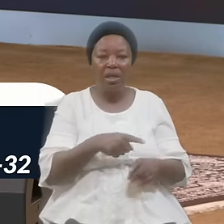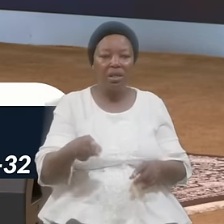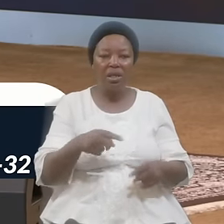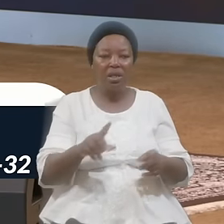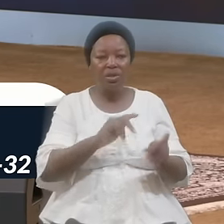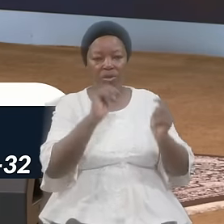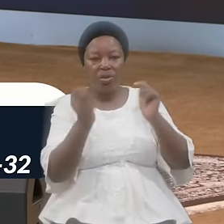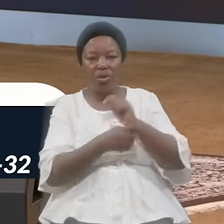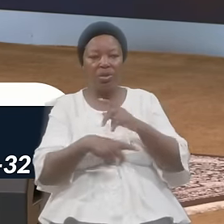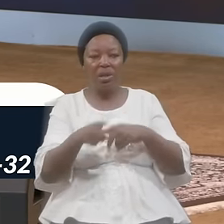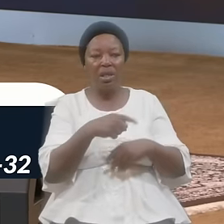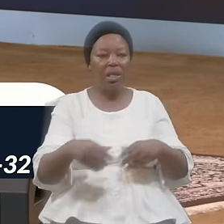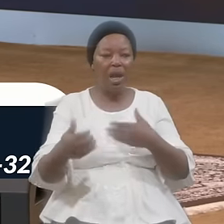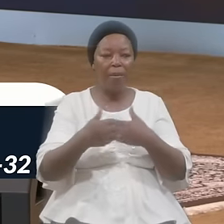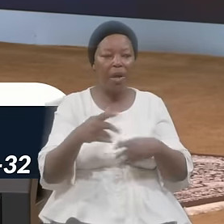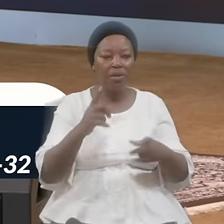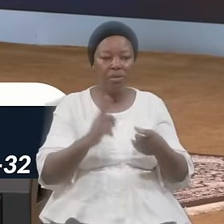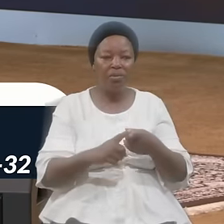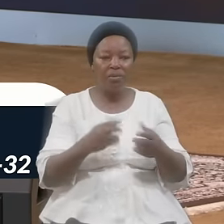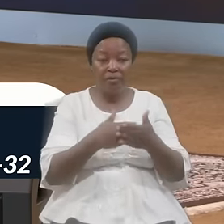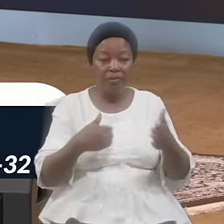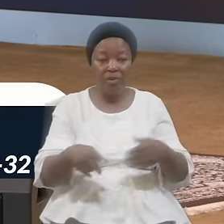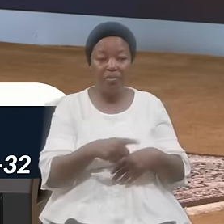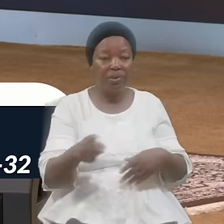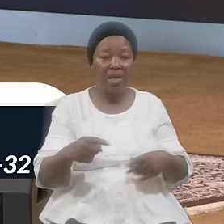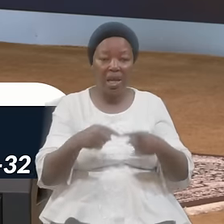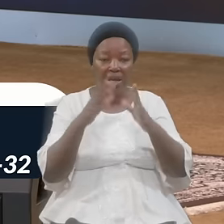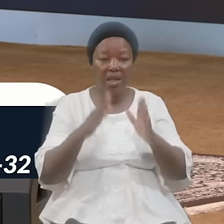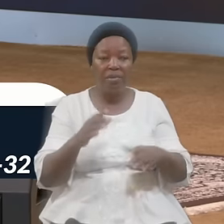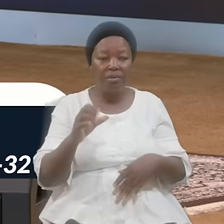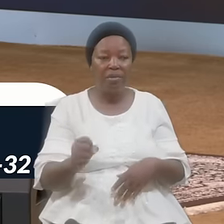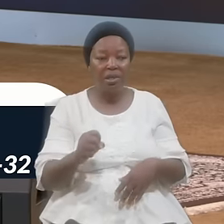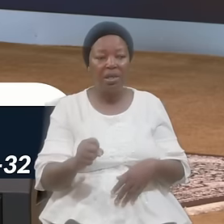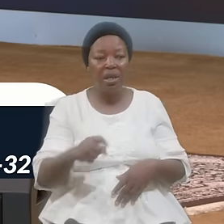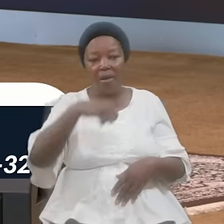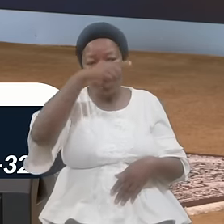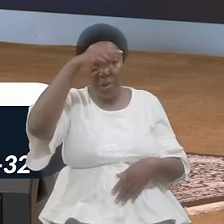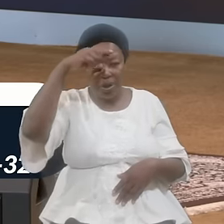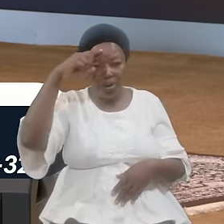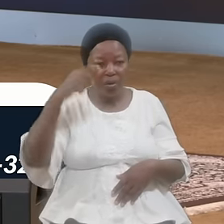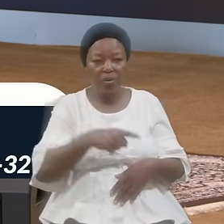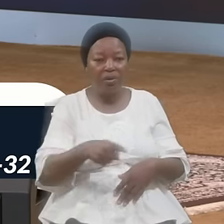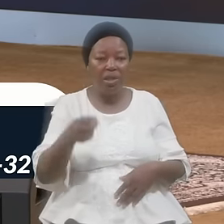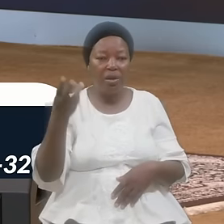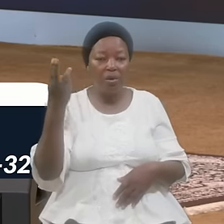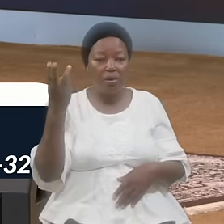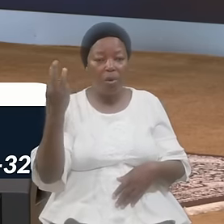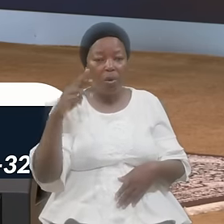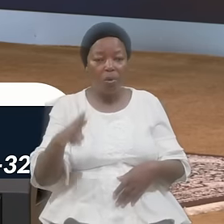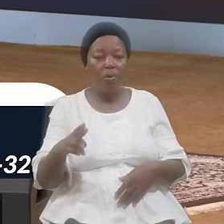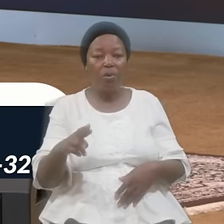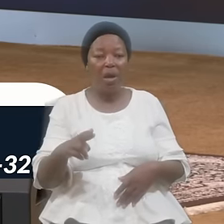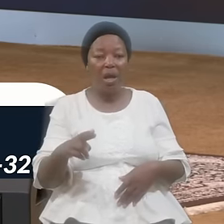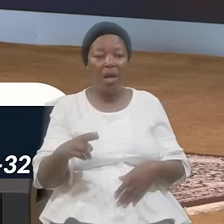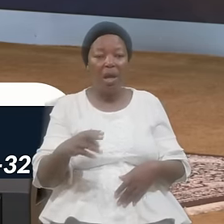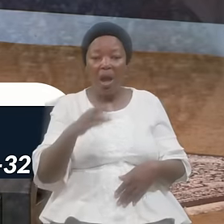Their Backs Before Their Enemies Because They Were Accursed